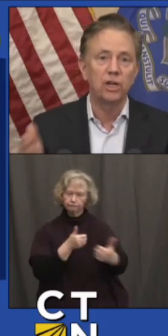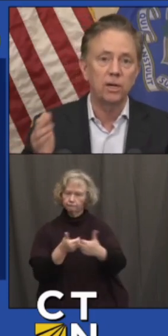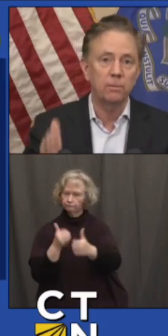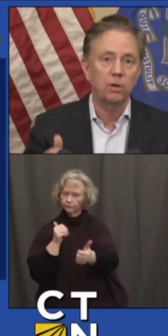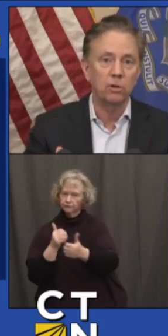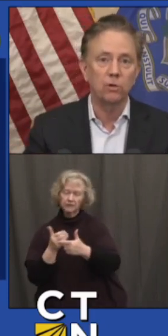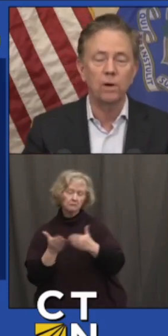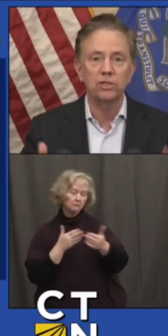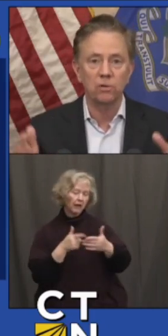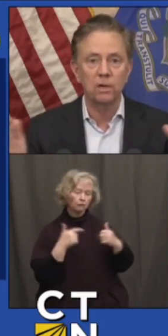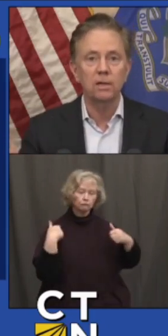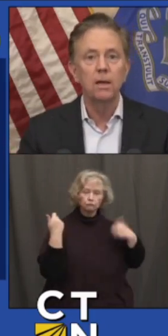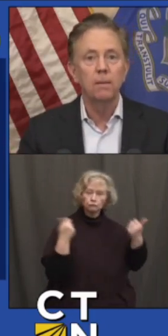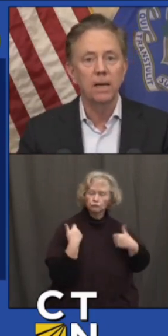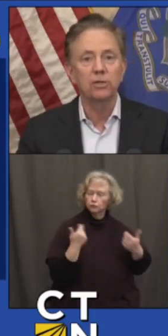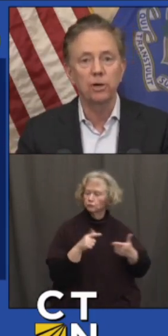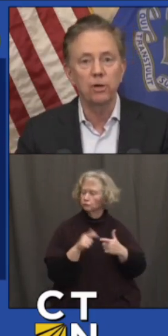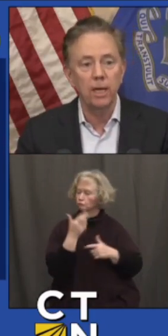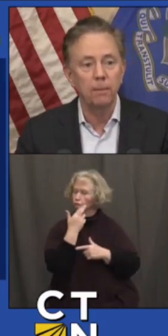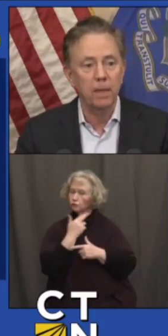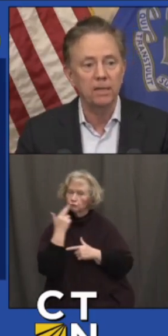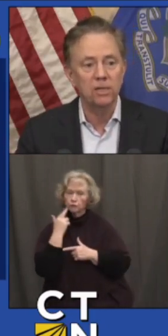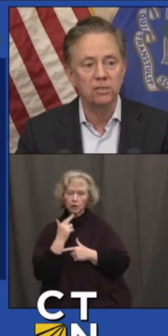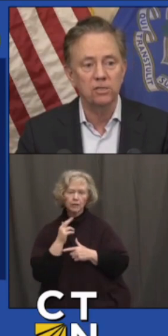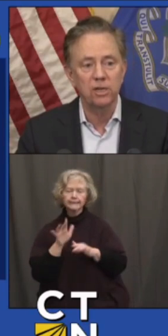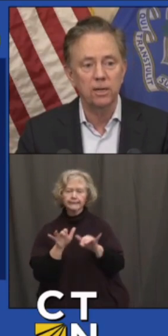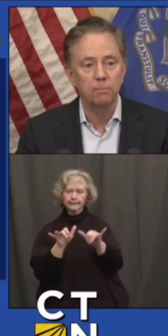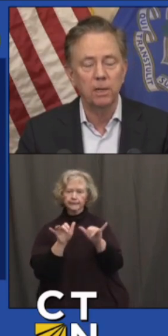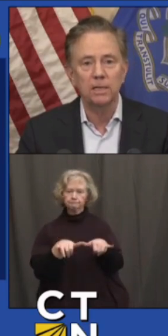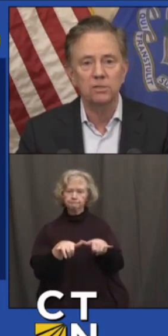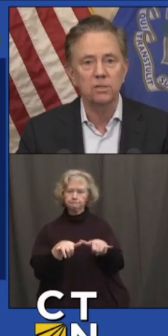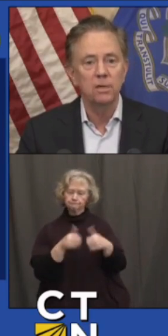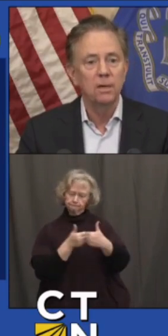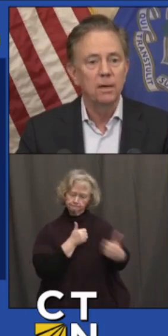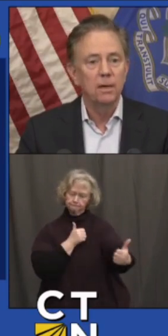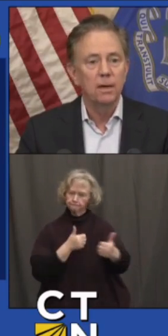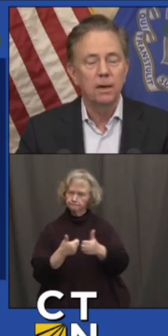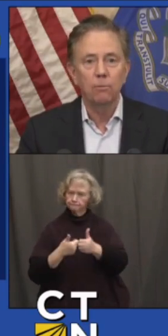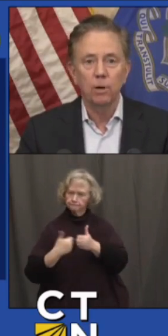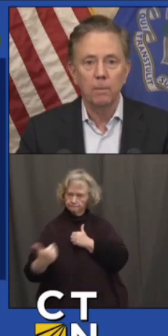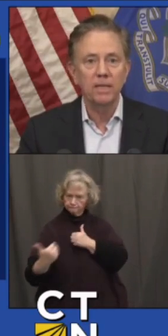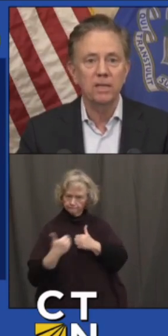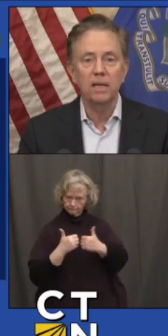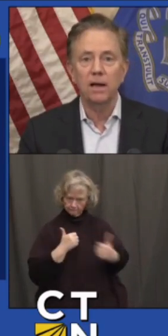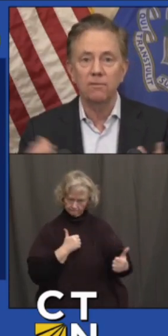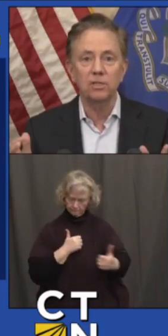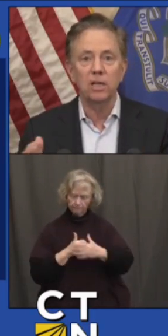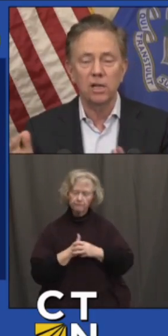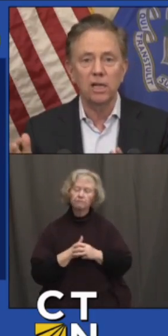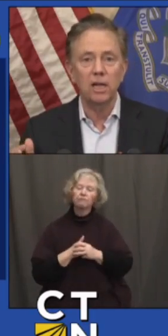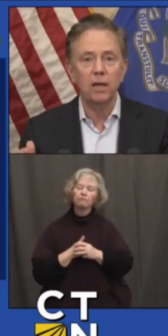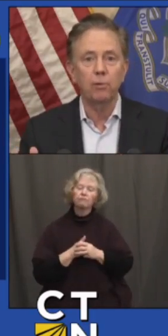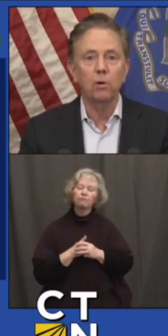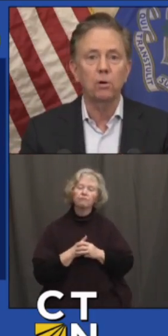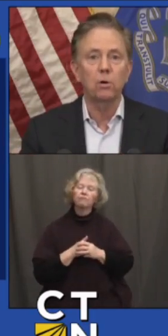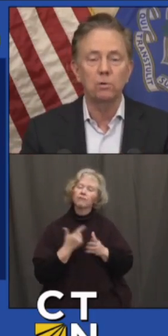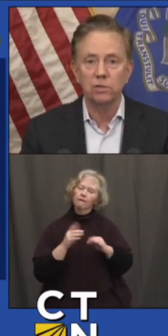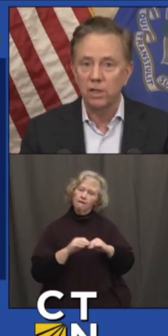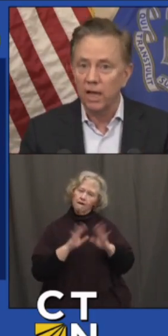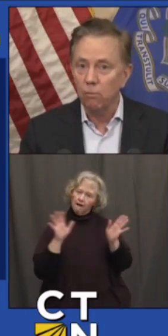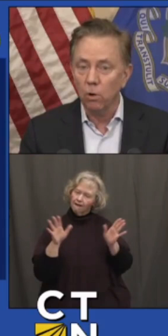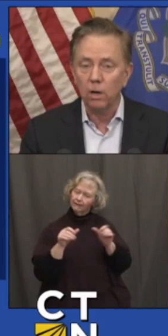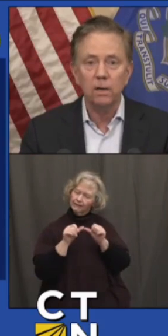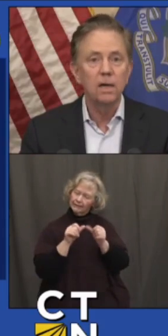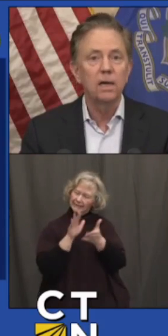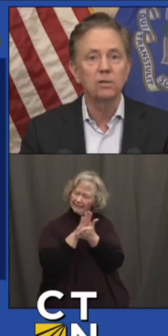you're at the gym, you're at the restaurant, make sure you keep that distancing in place. We're going to maintain, obviously, the cleaning protocols.